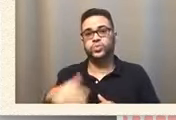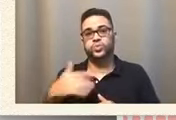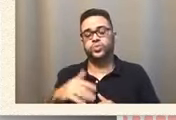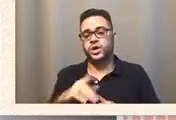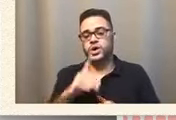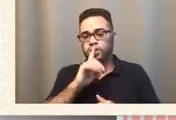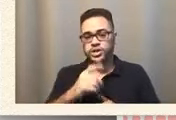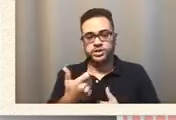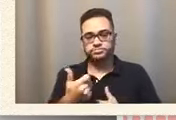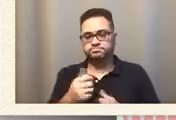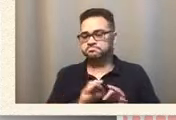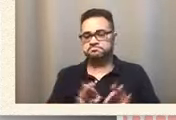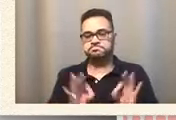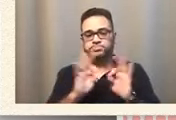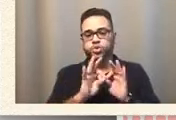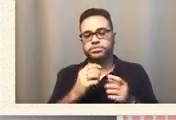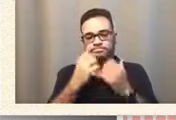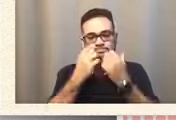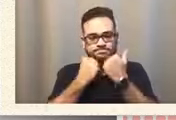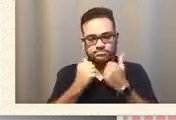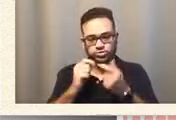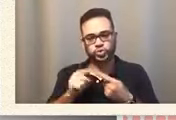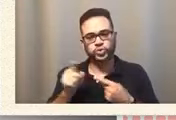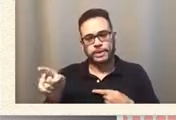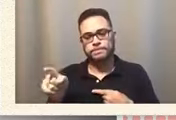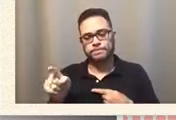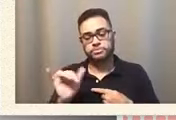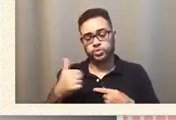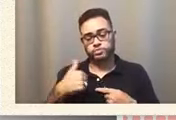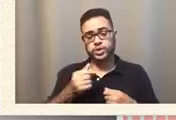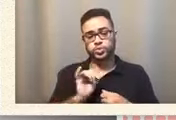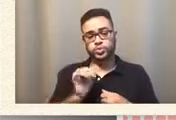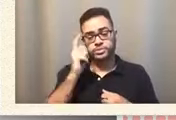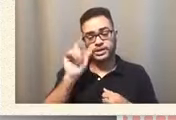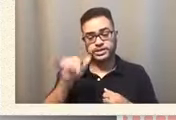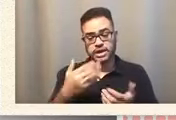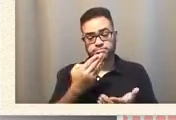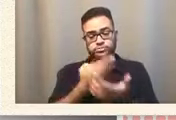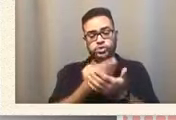And it means a lot to me, because that shows me how much they care.